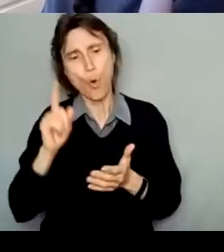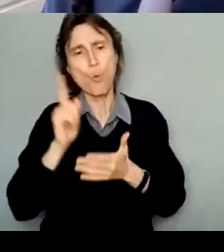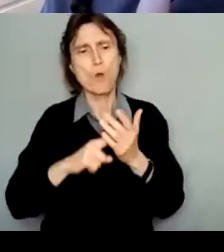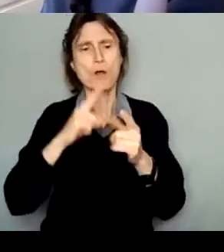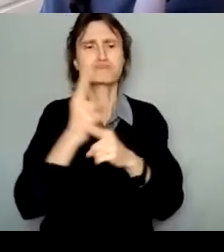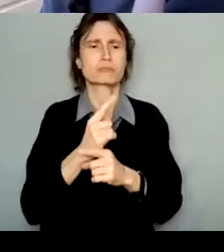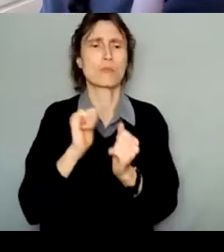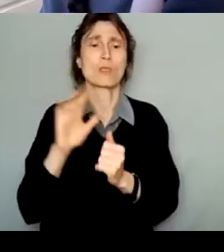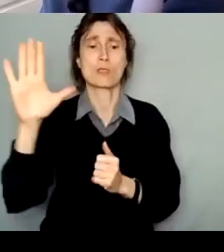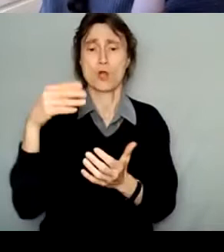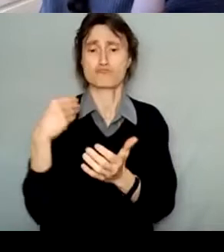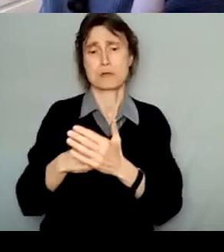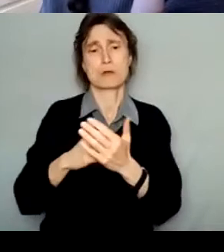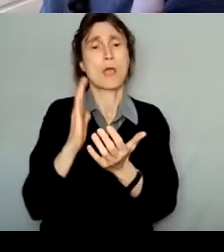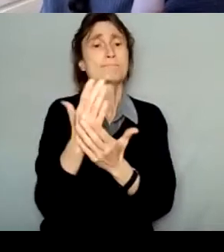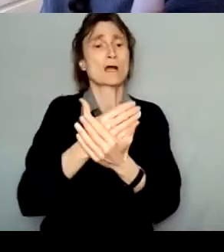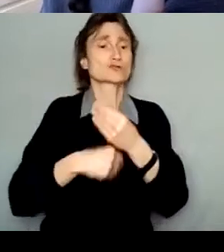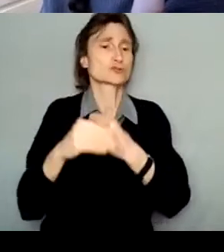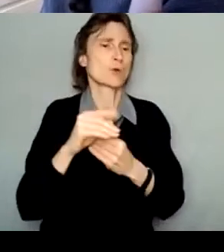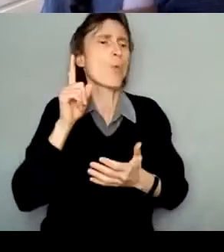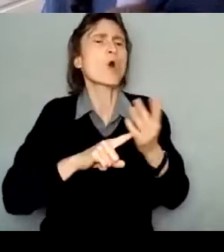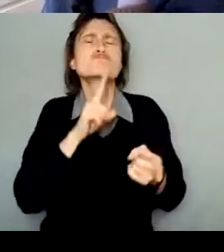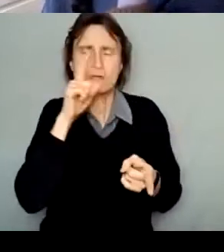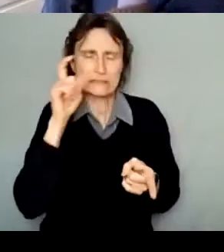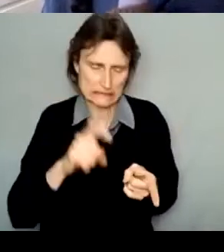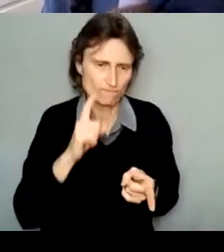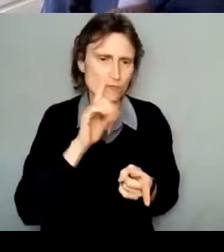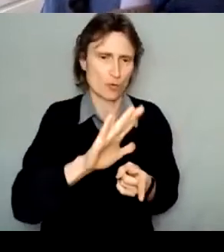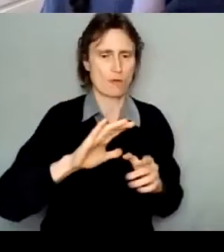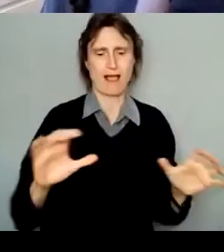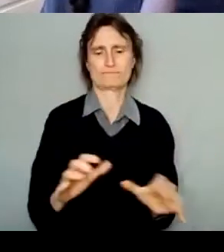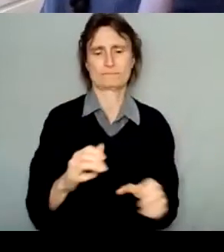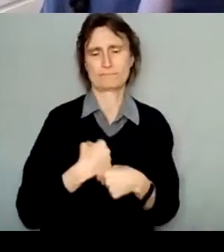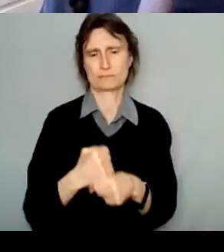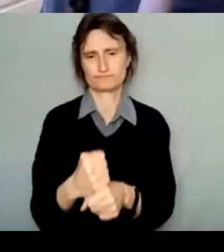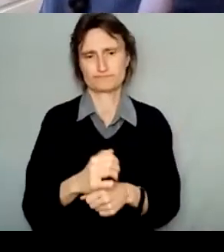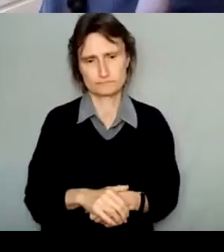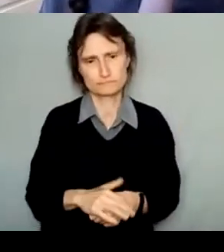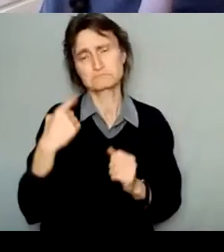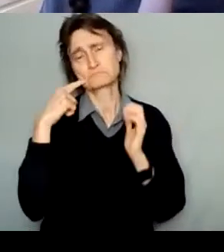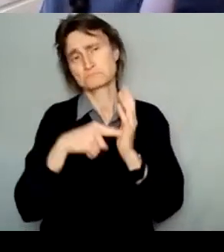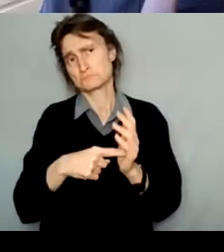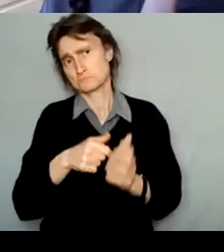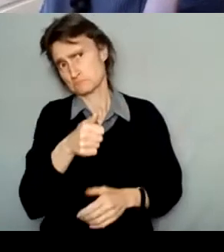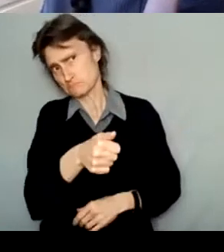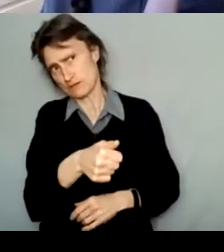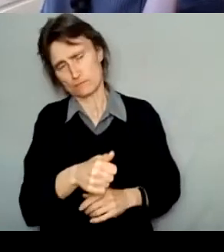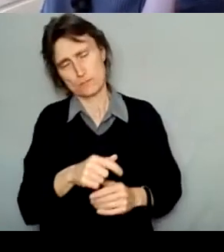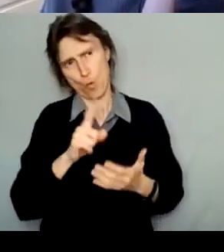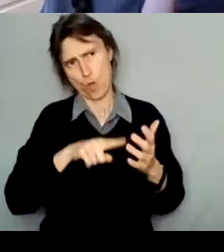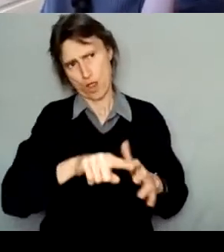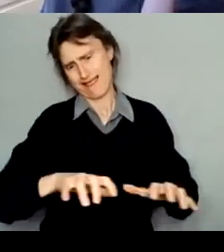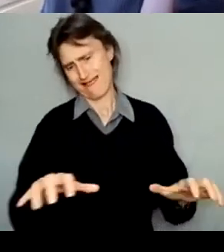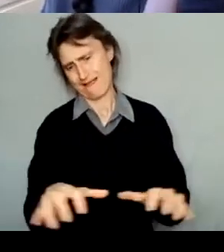and budget for what they realistically need to complete the activity. So imagine for yourself how that activity would run